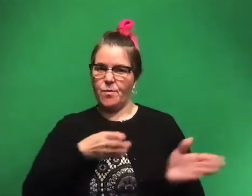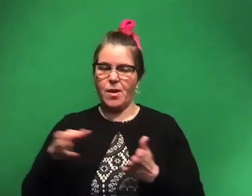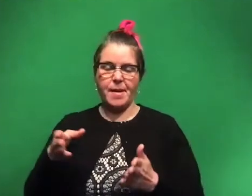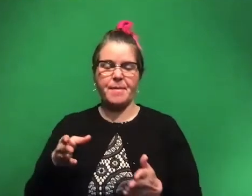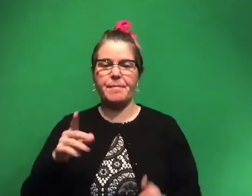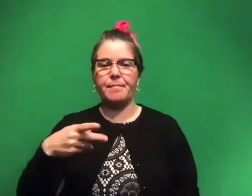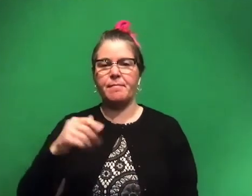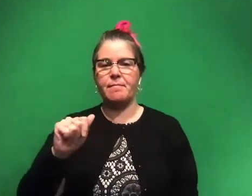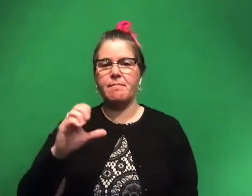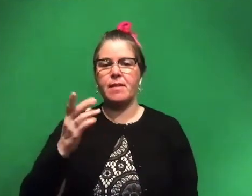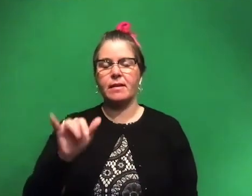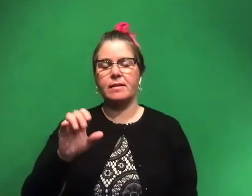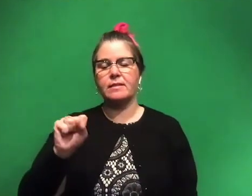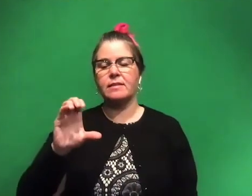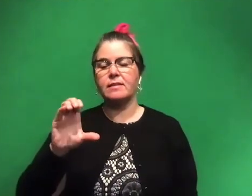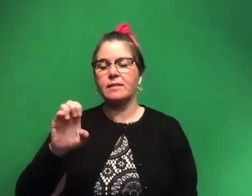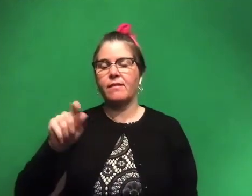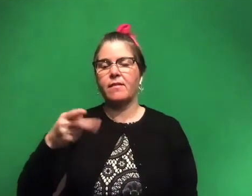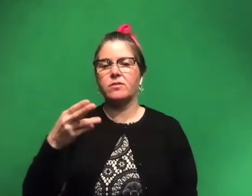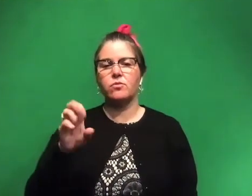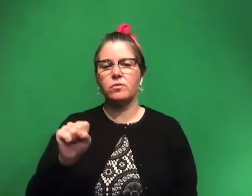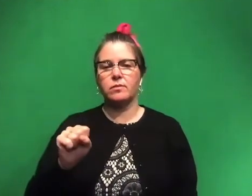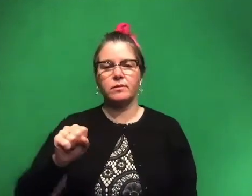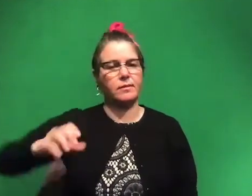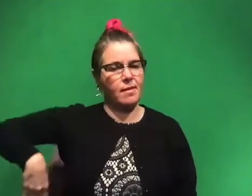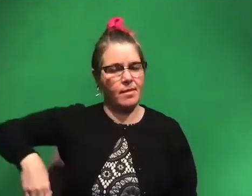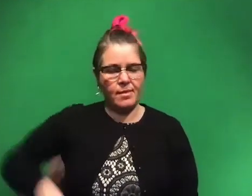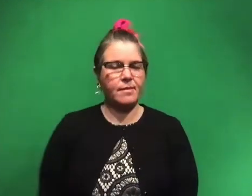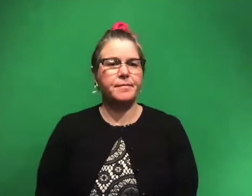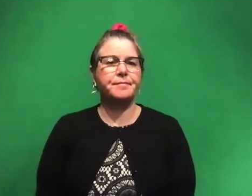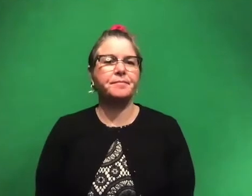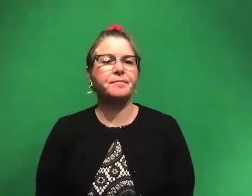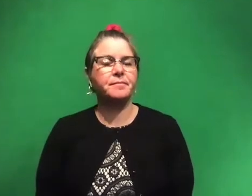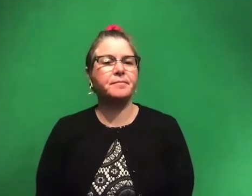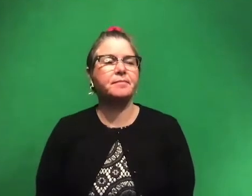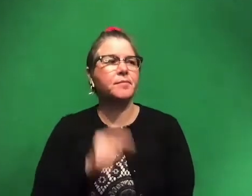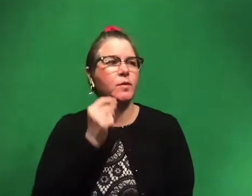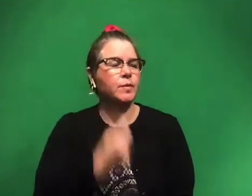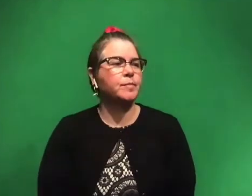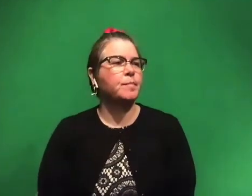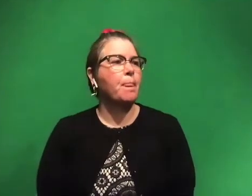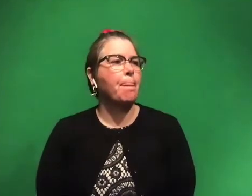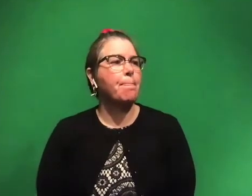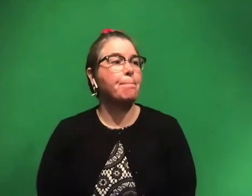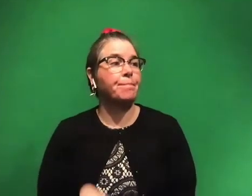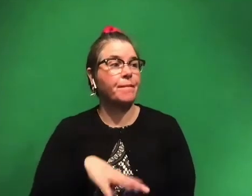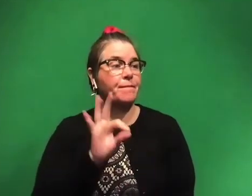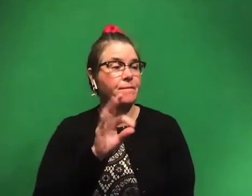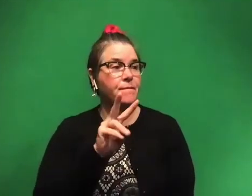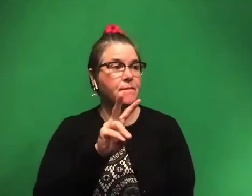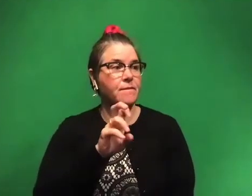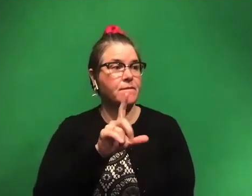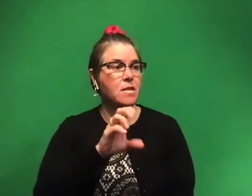Pachycephalosaurus or any of that group yet. Cool. Um, let's see. Have you ever found a velociraptor?